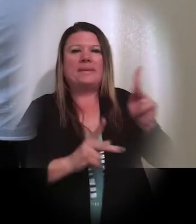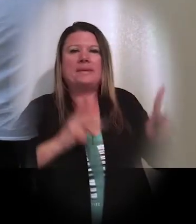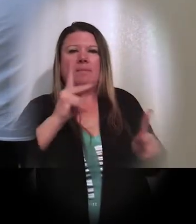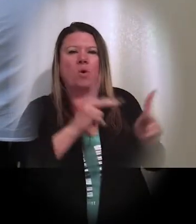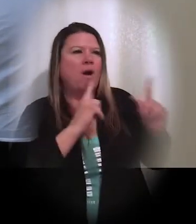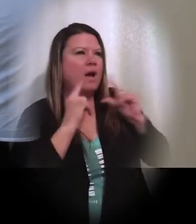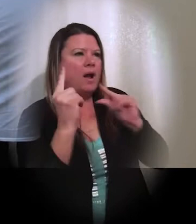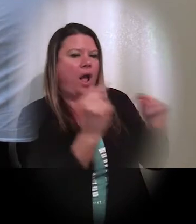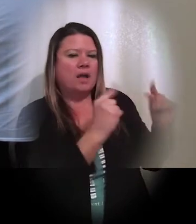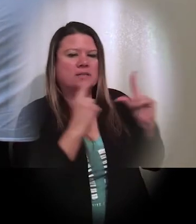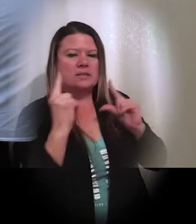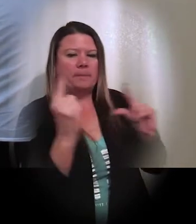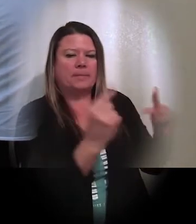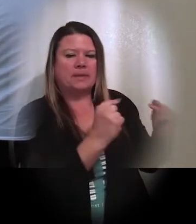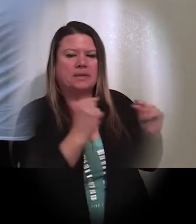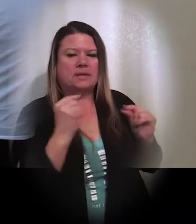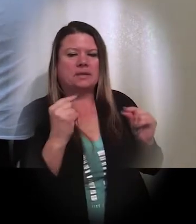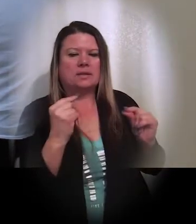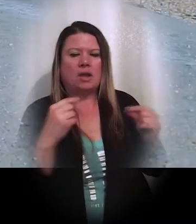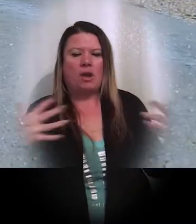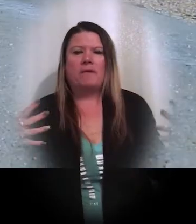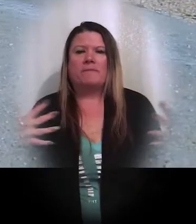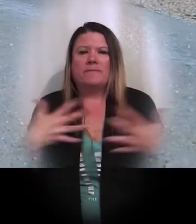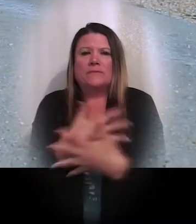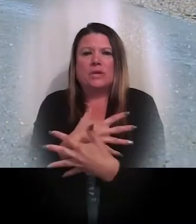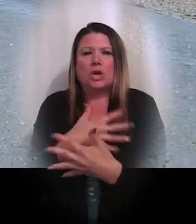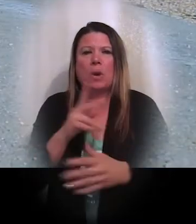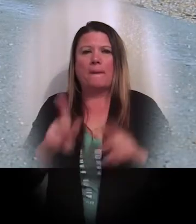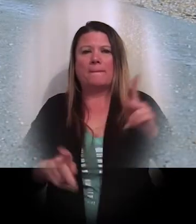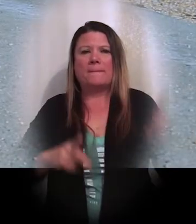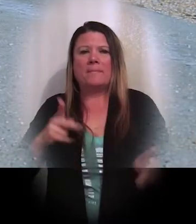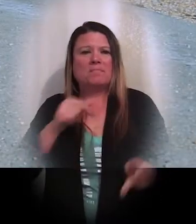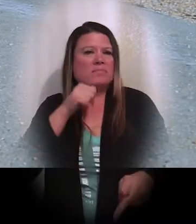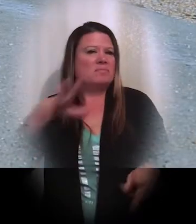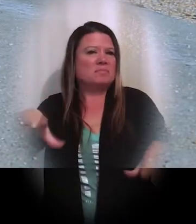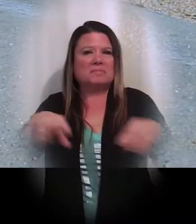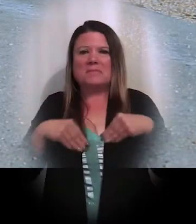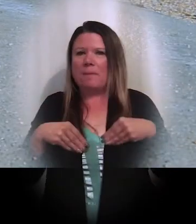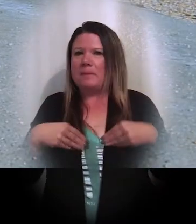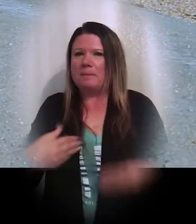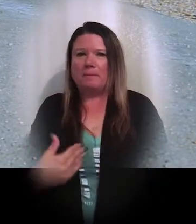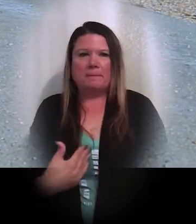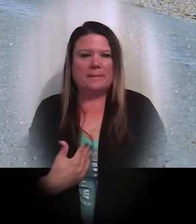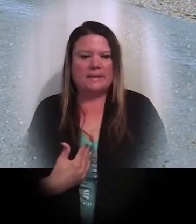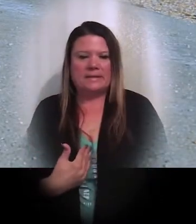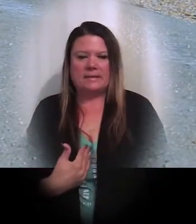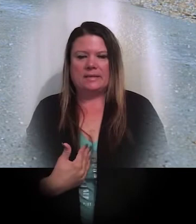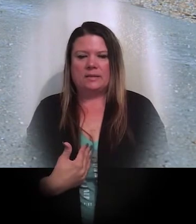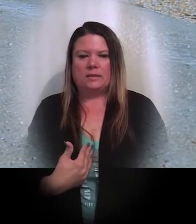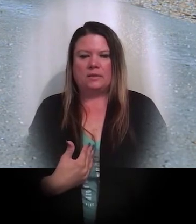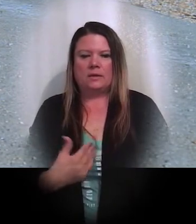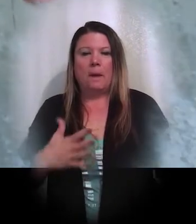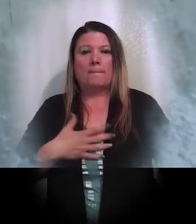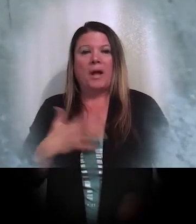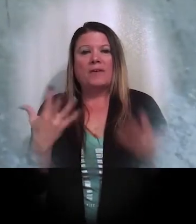paranoia of people gossiping, a fear of people not accepting me,